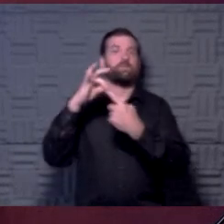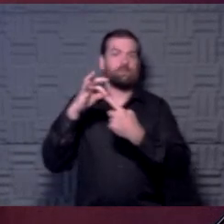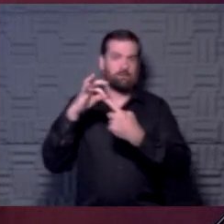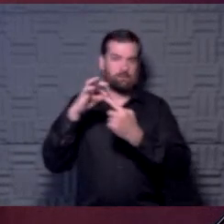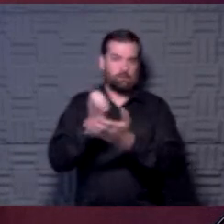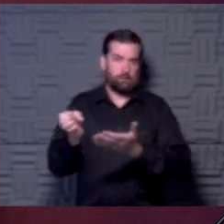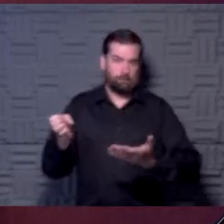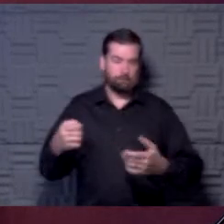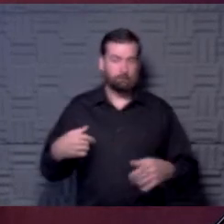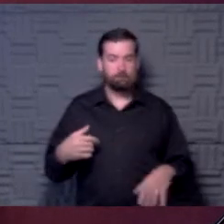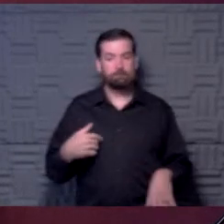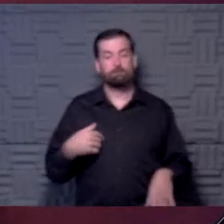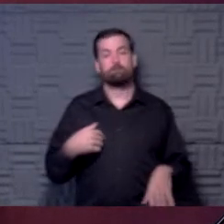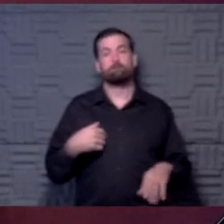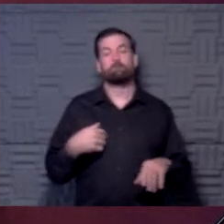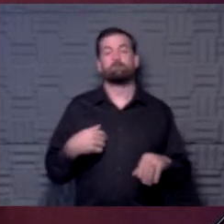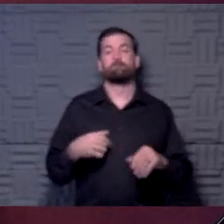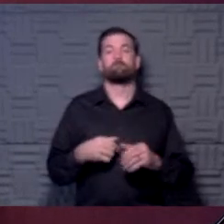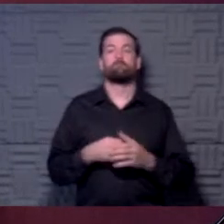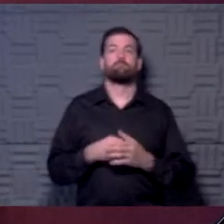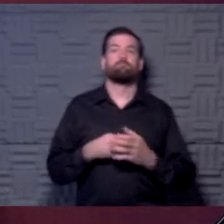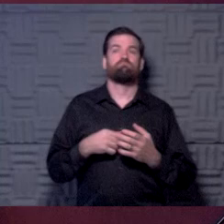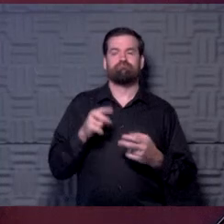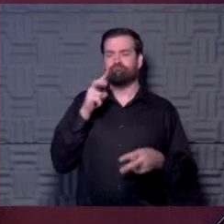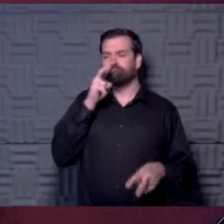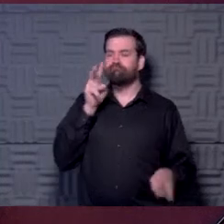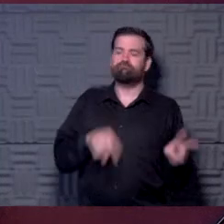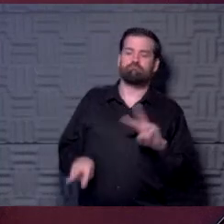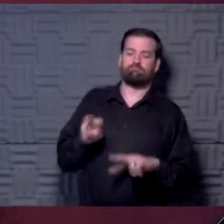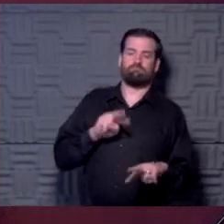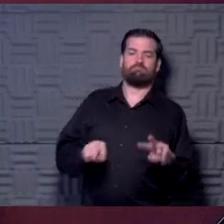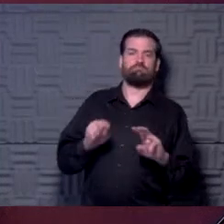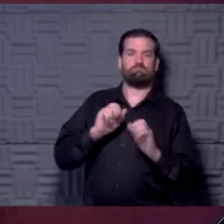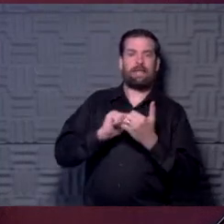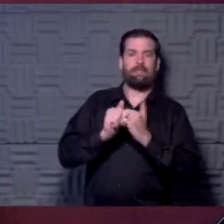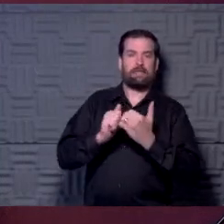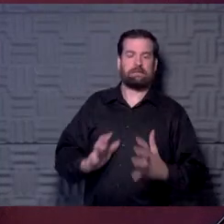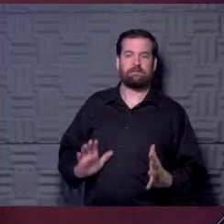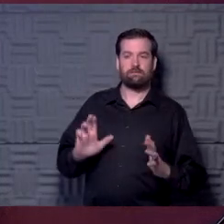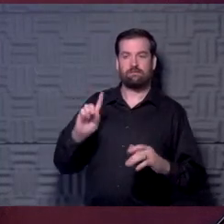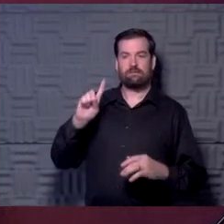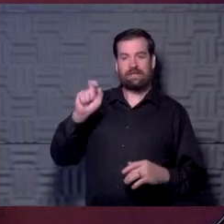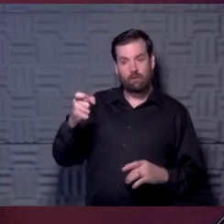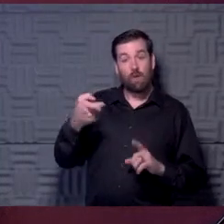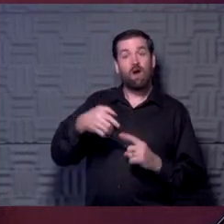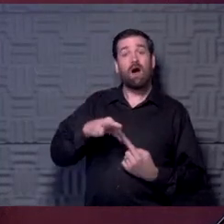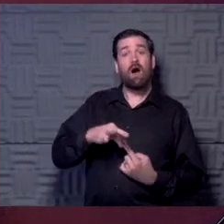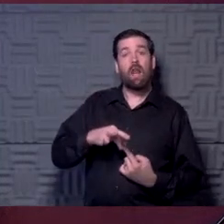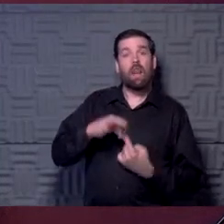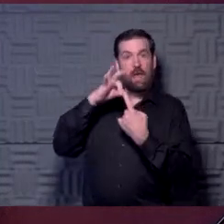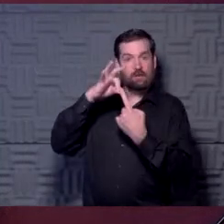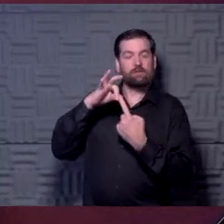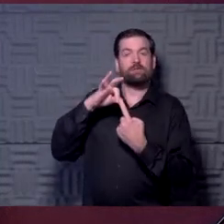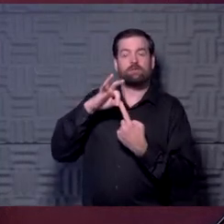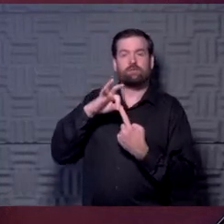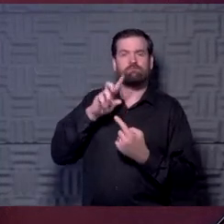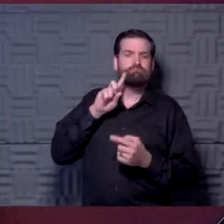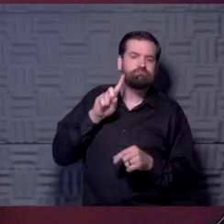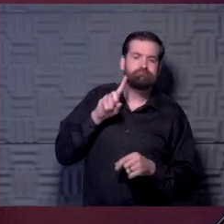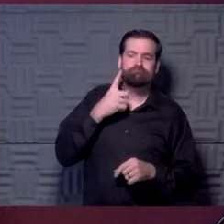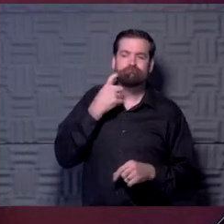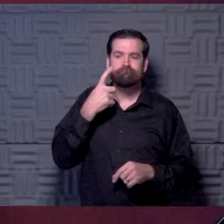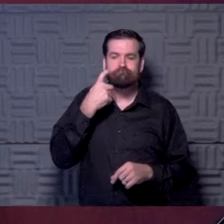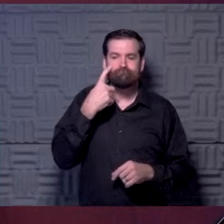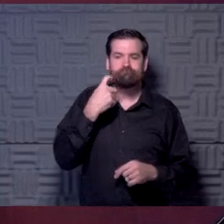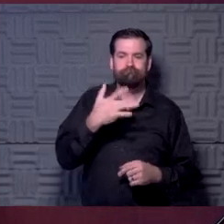We don't, in the course of looking at athletes and diagnosing them, unless they have a suggestion of myocarditis, they don't